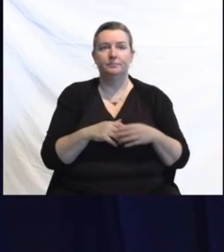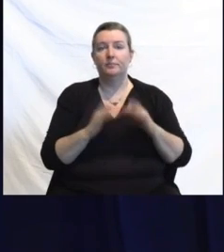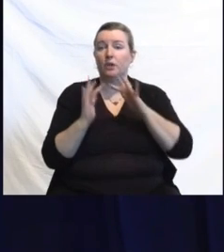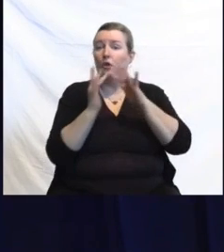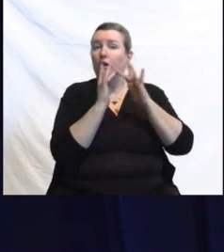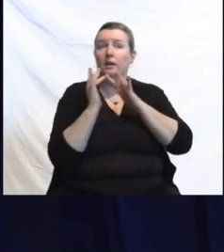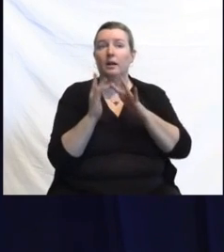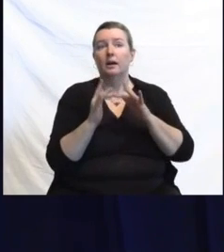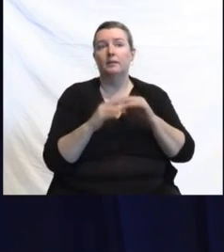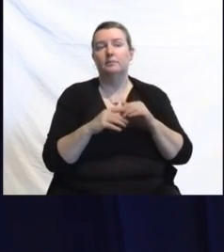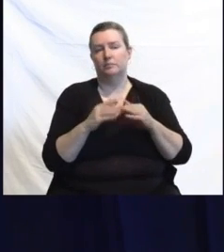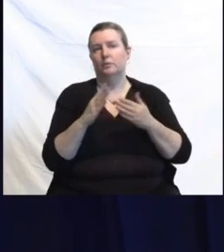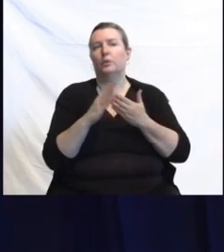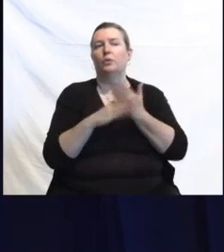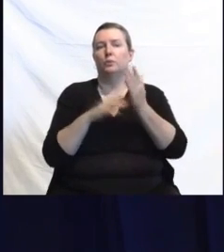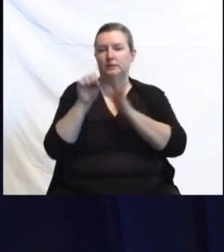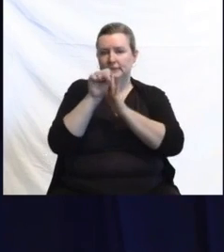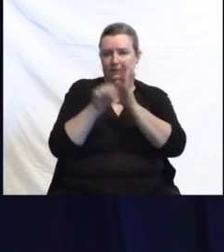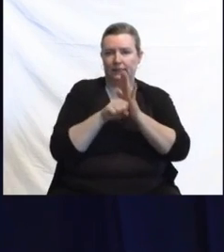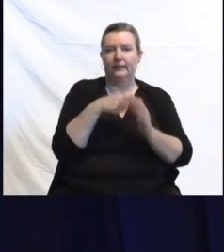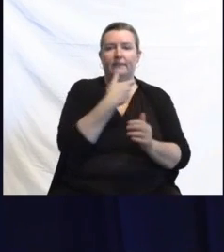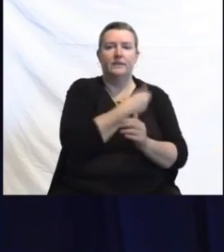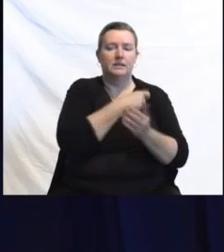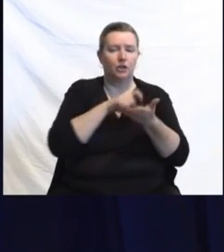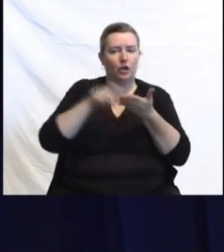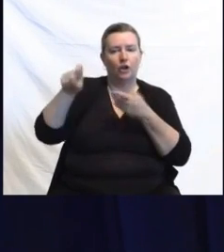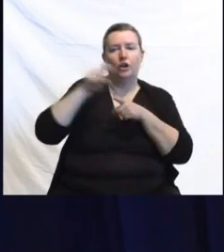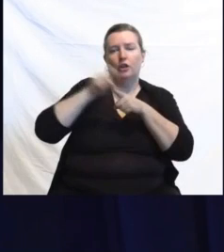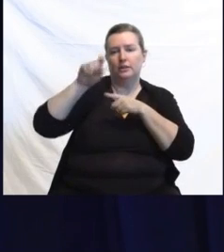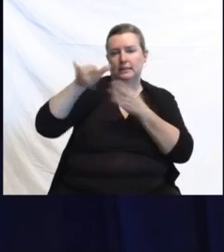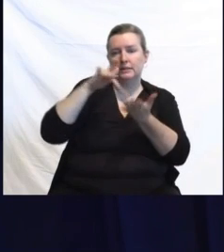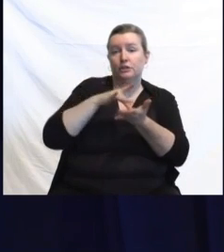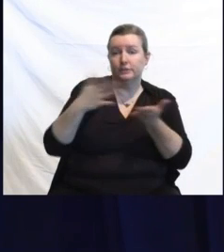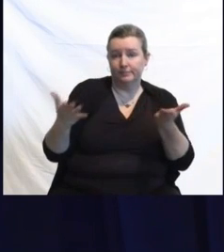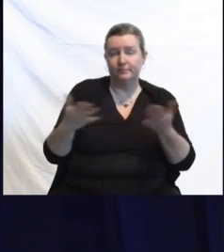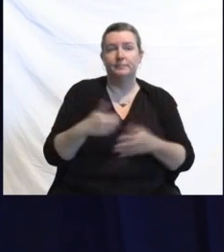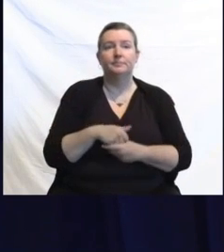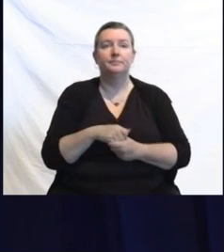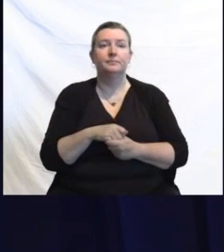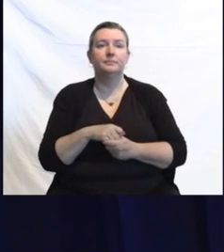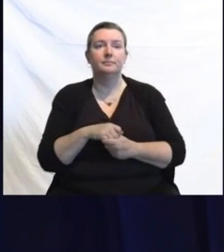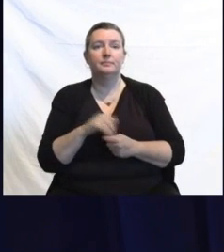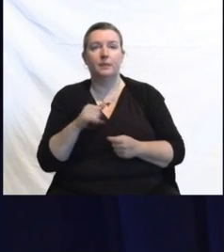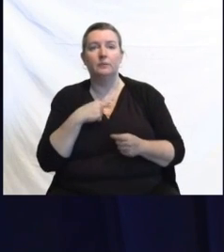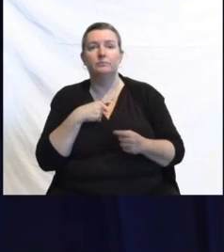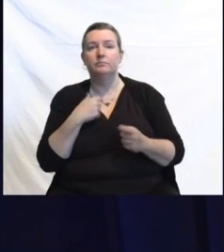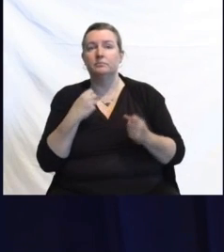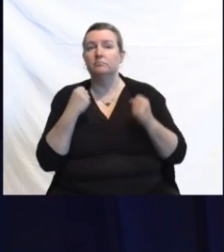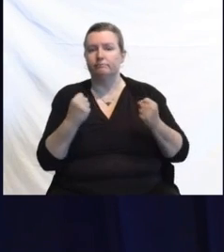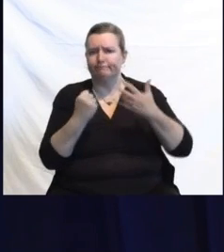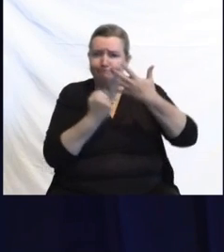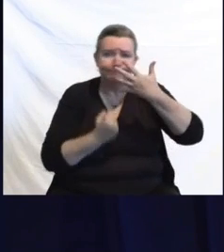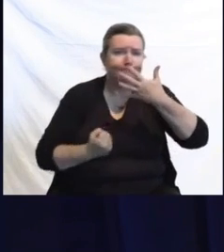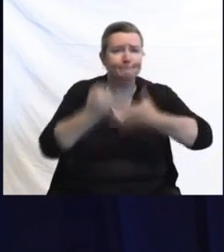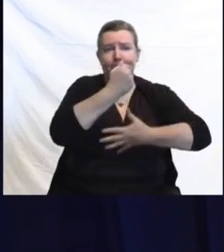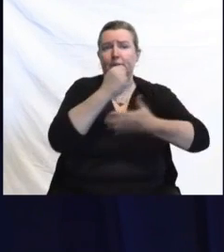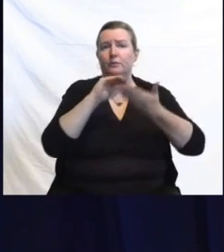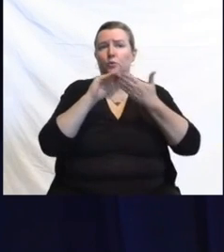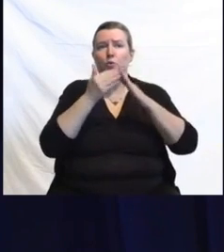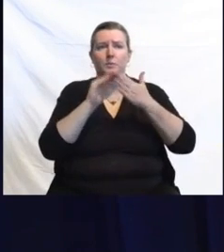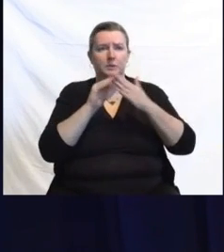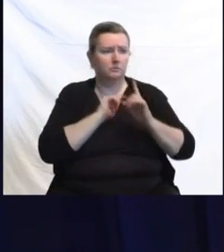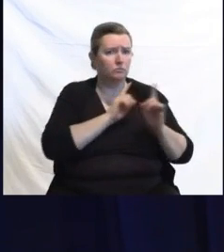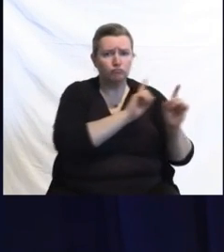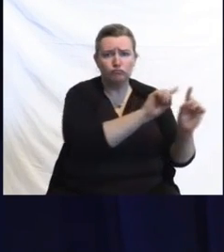canvassing efforts in high-priority communities, and a public awareness campaign to provide education on the importance